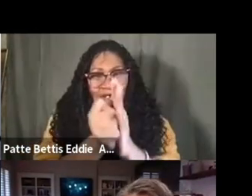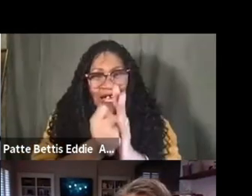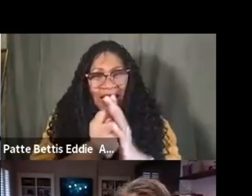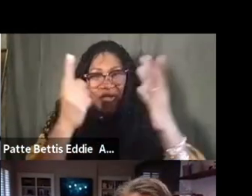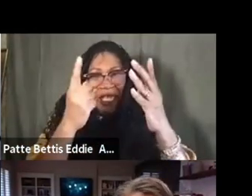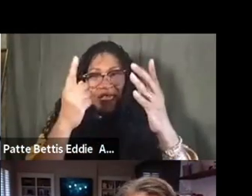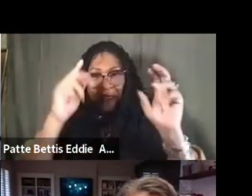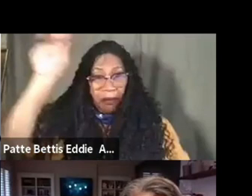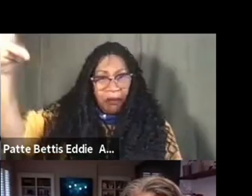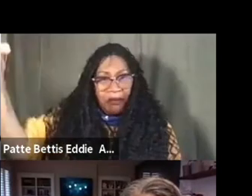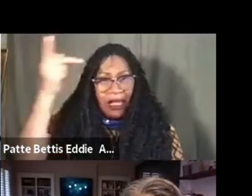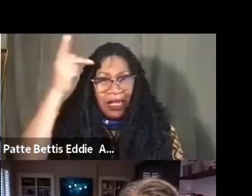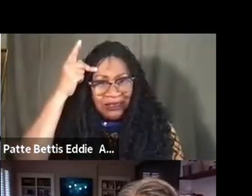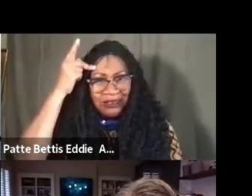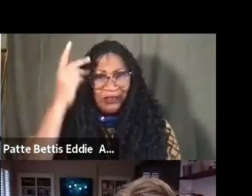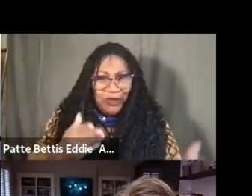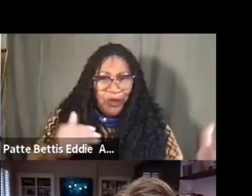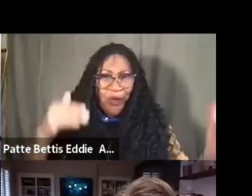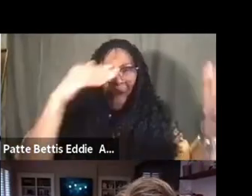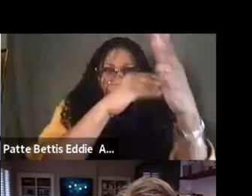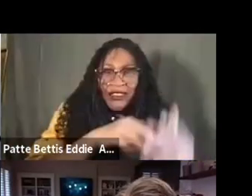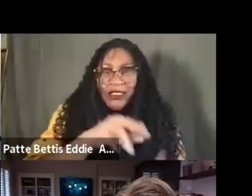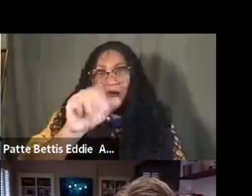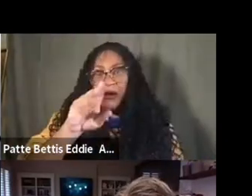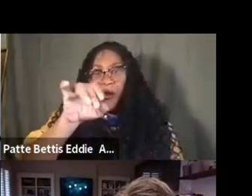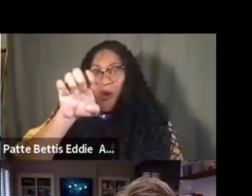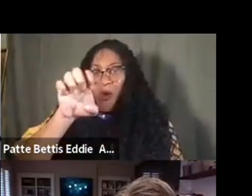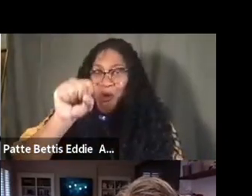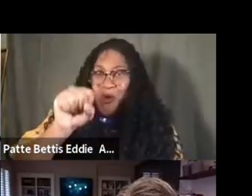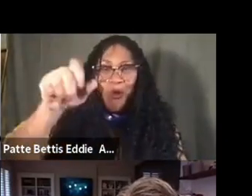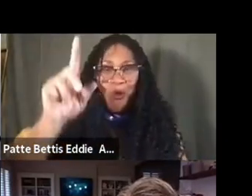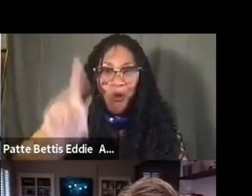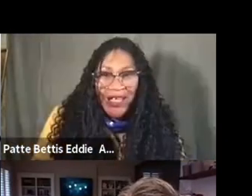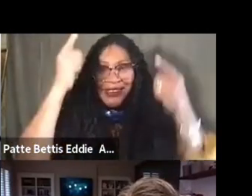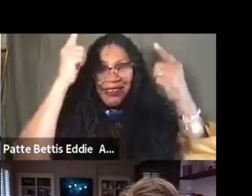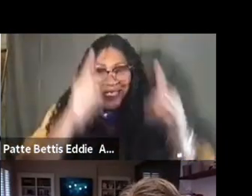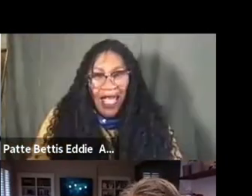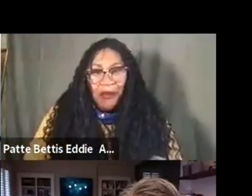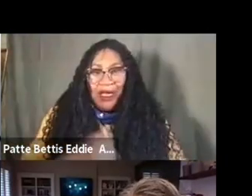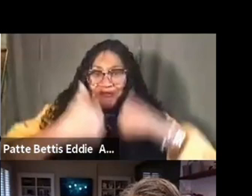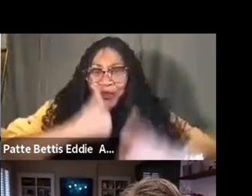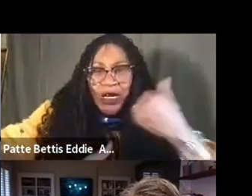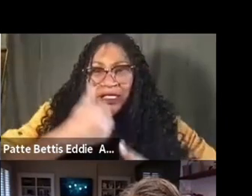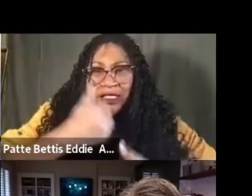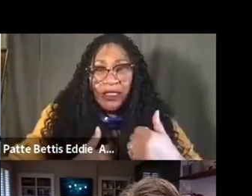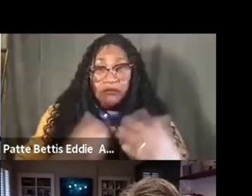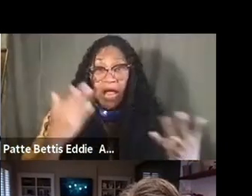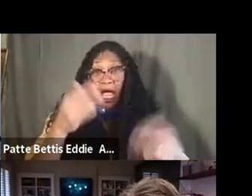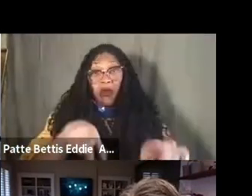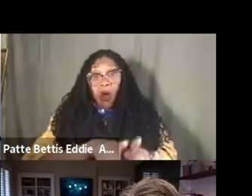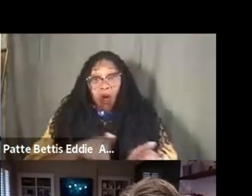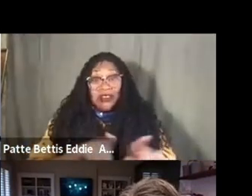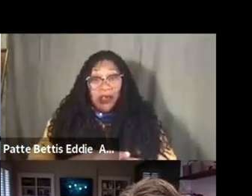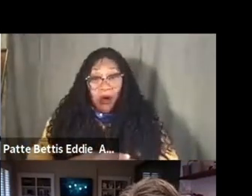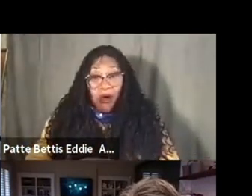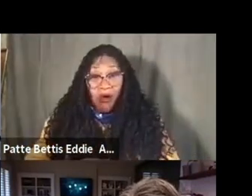logistics, right, or, or racist, you know, just egregiously, um, patriarchal and sexist, you know,